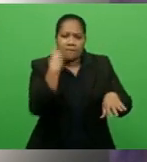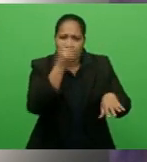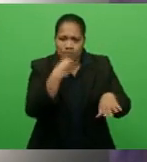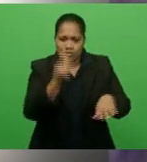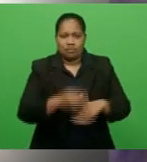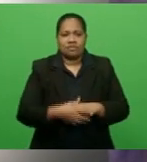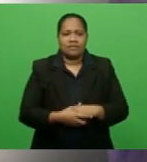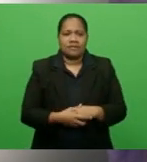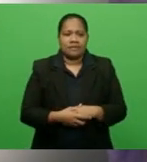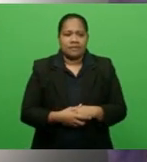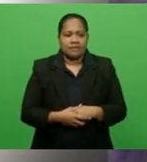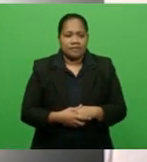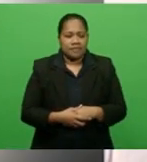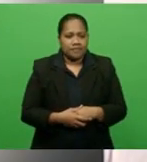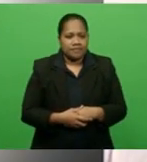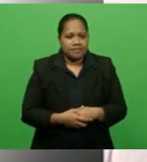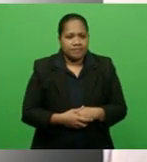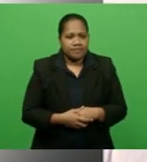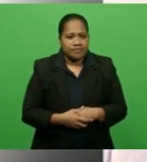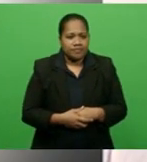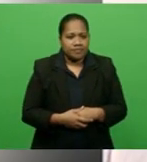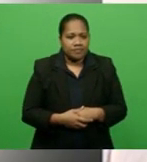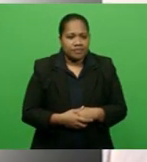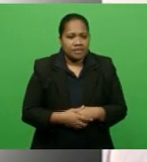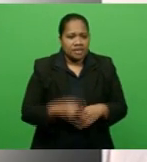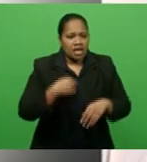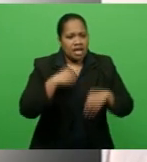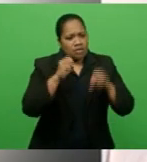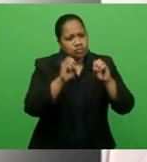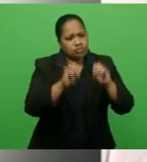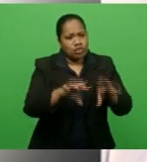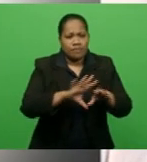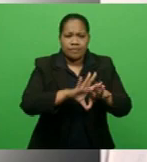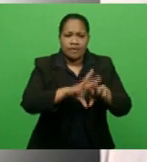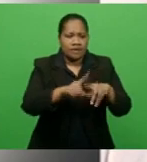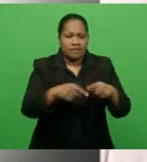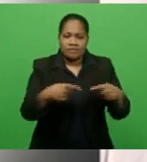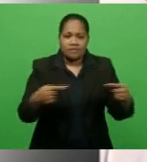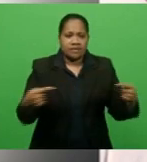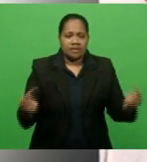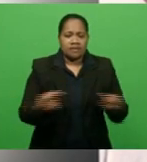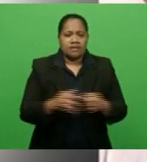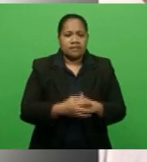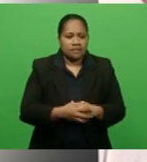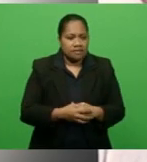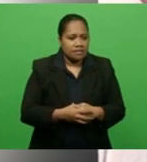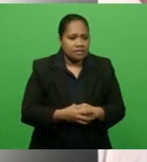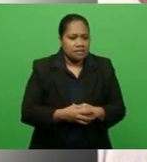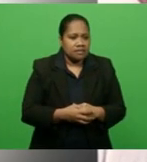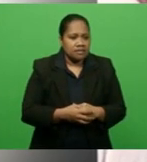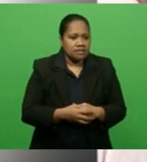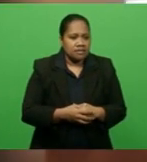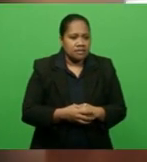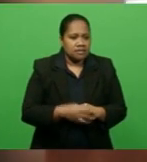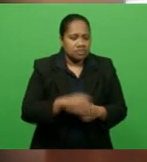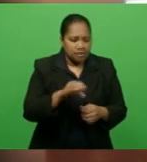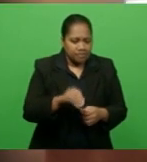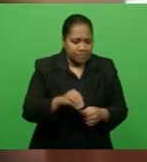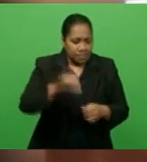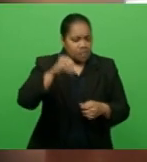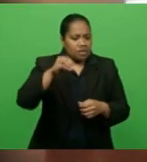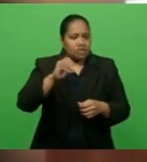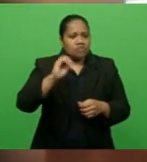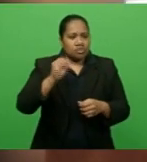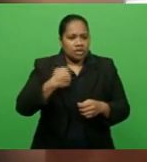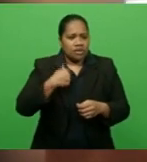They drop off food, they drop off everything. I've not had to lift a finger. So I'm really grateful to the